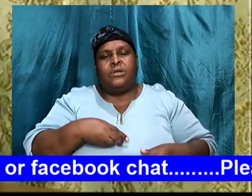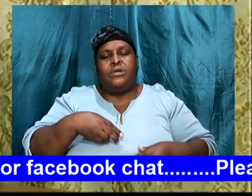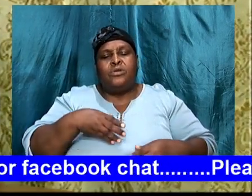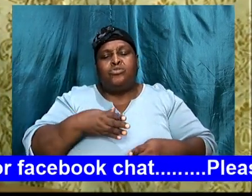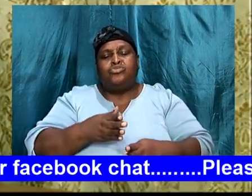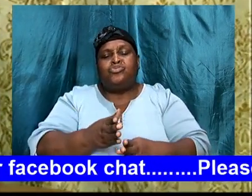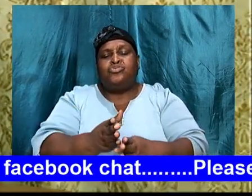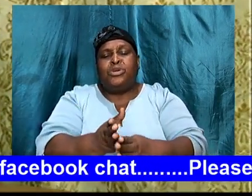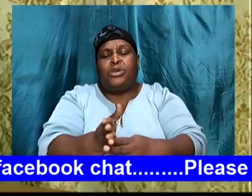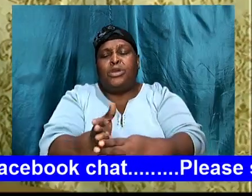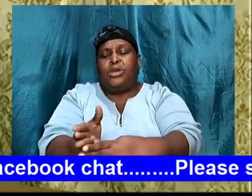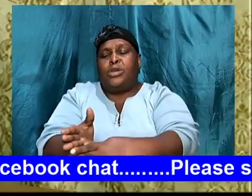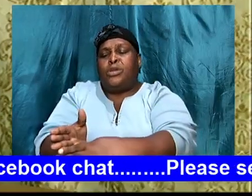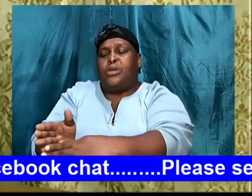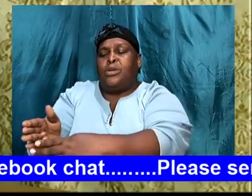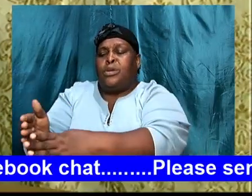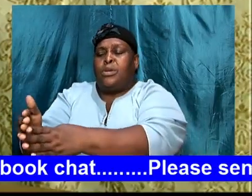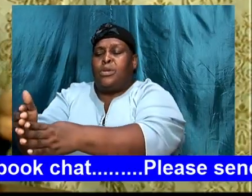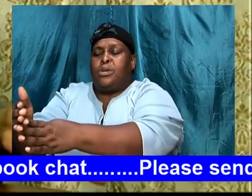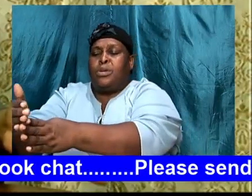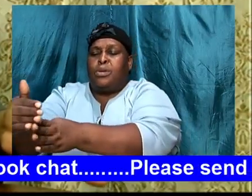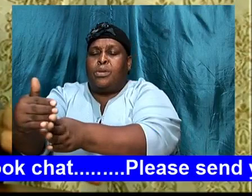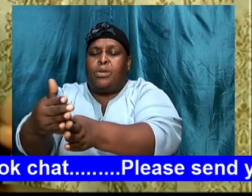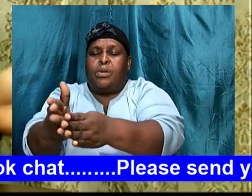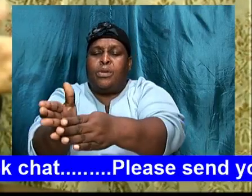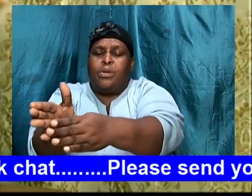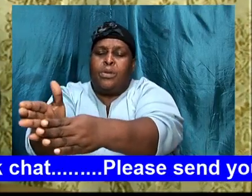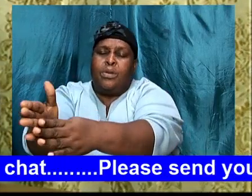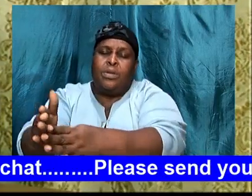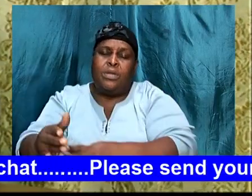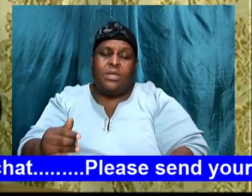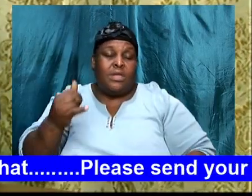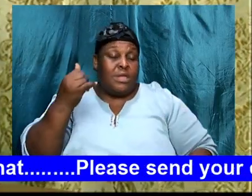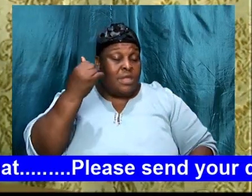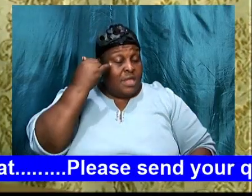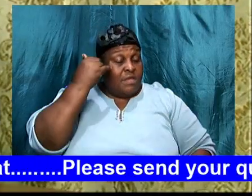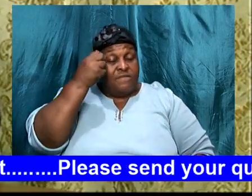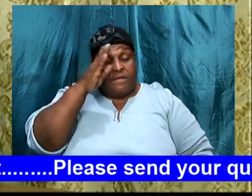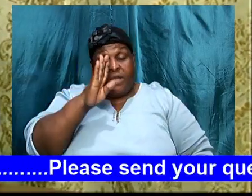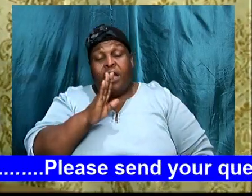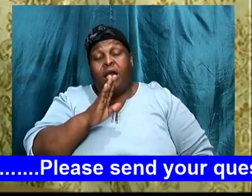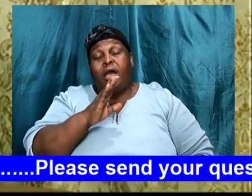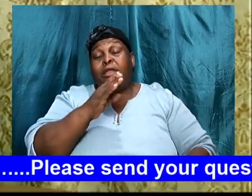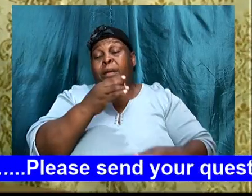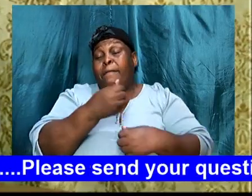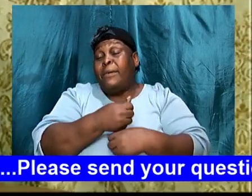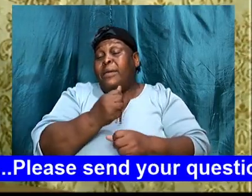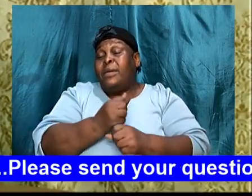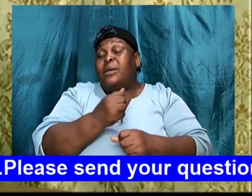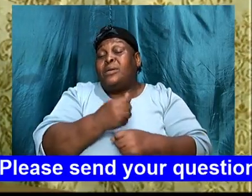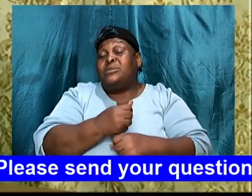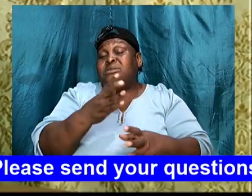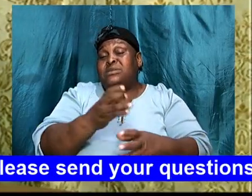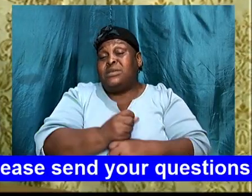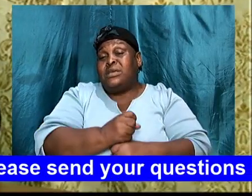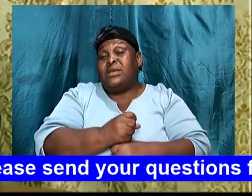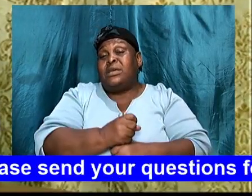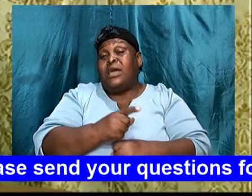not, able to make, the decision, to take a left turn, when God, did not want, us to make, a left turn,